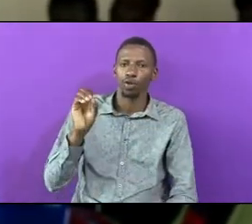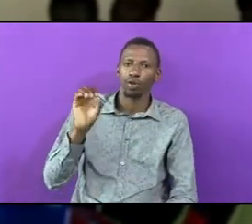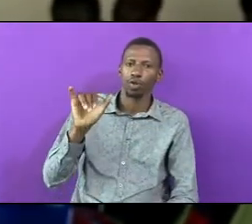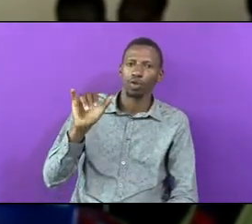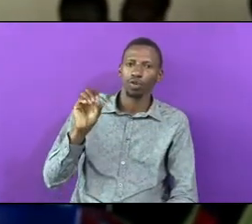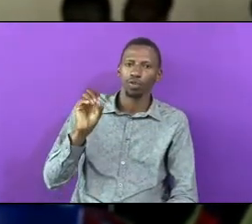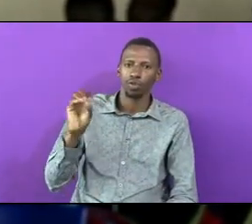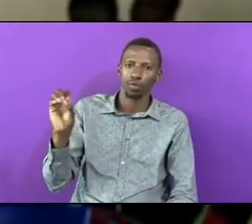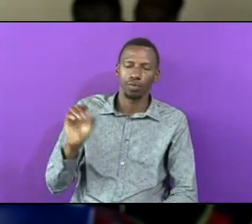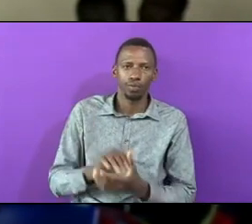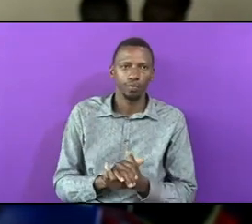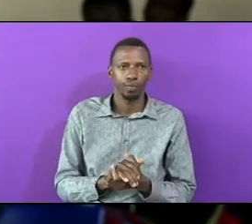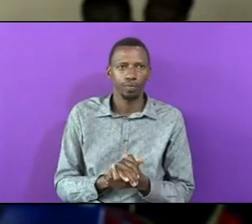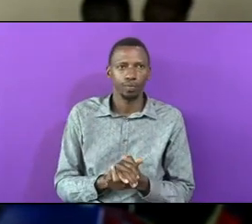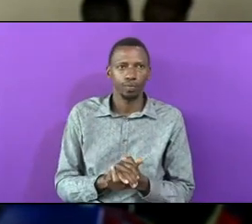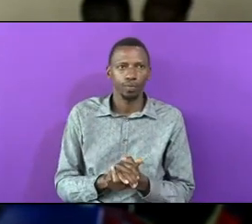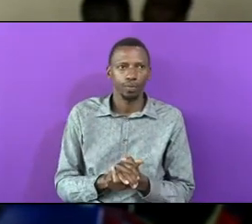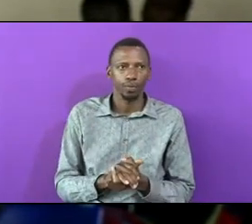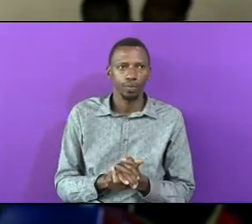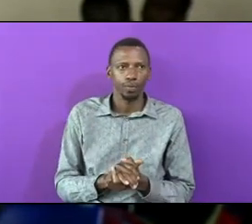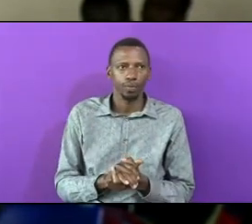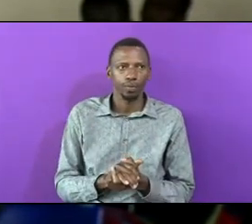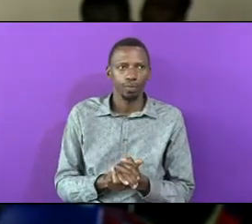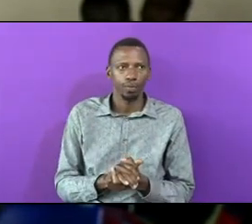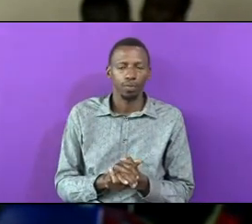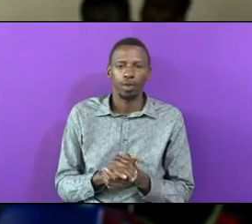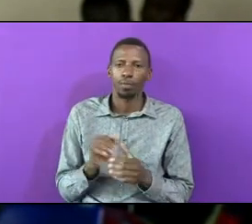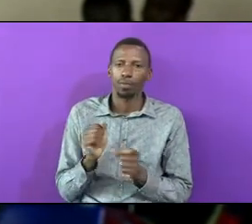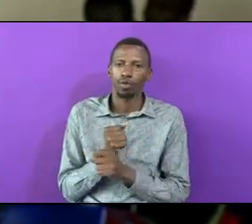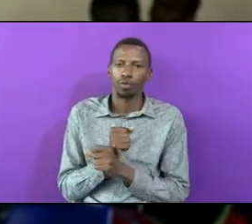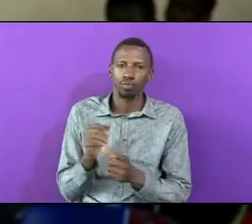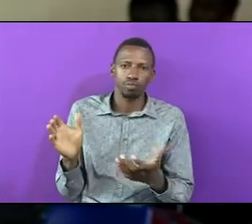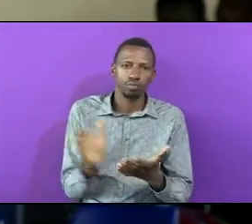Your Love Can Remove The Smell Of Your Life